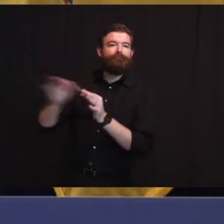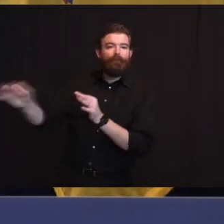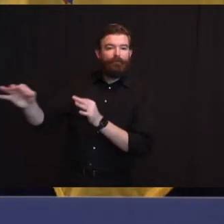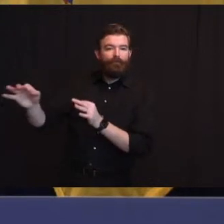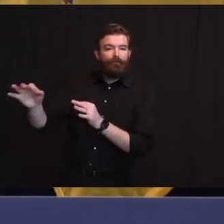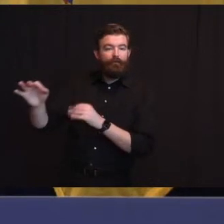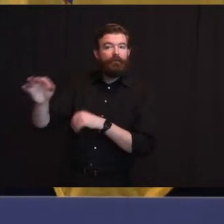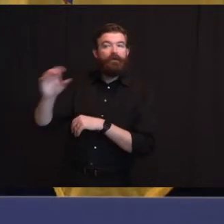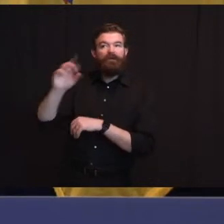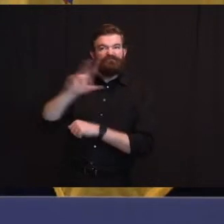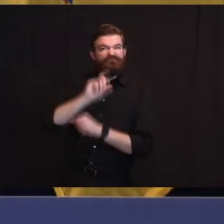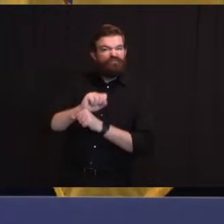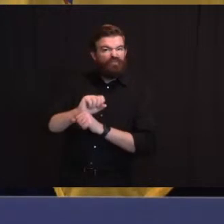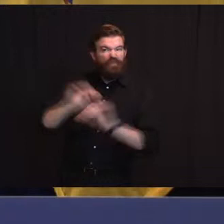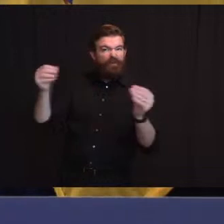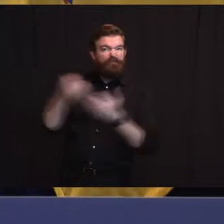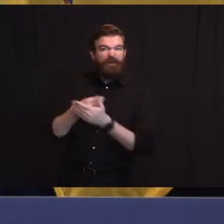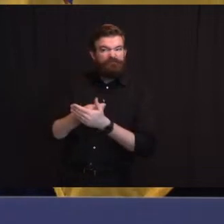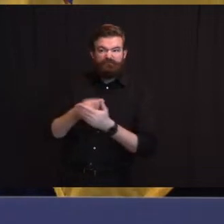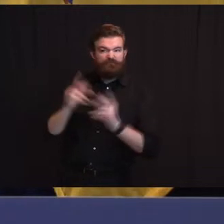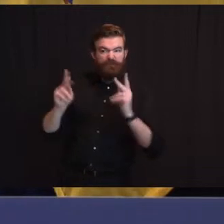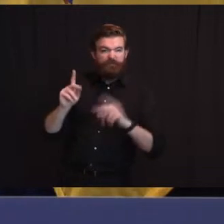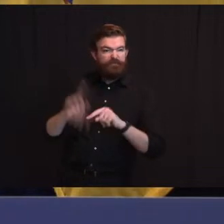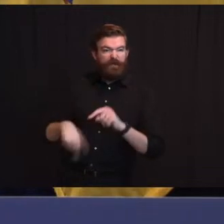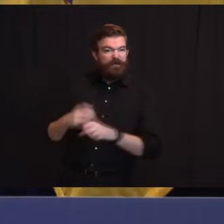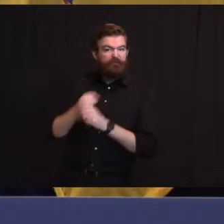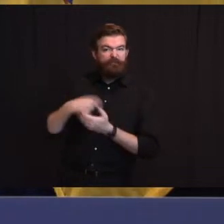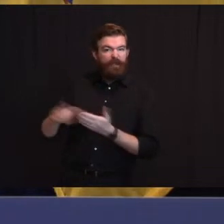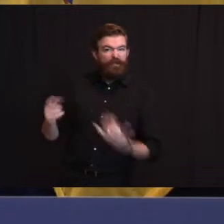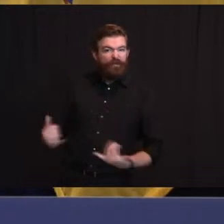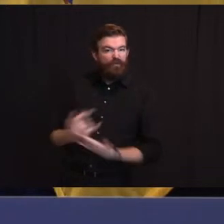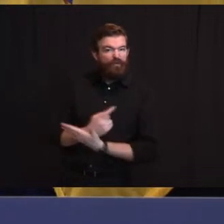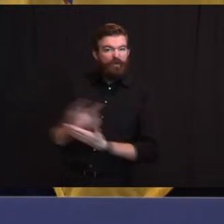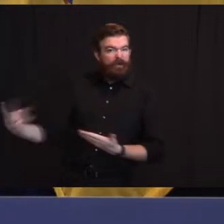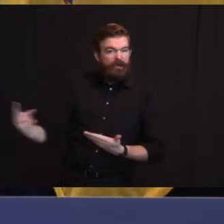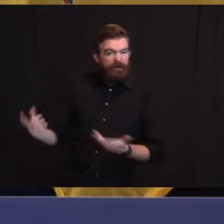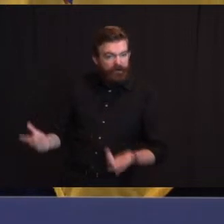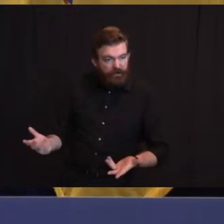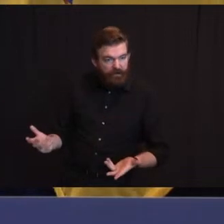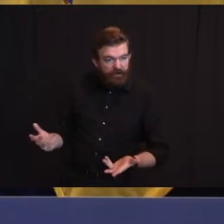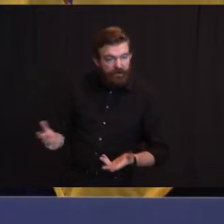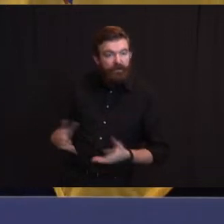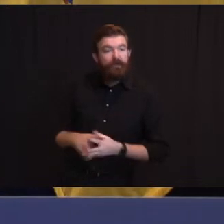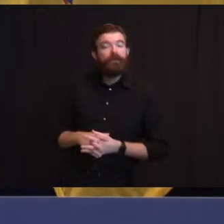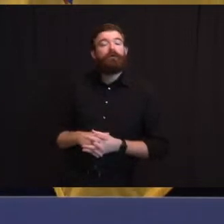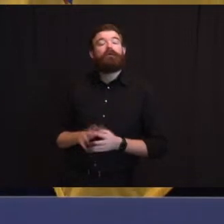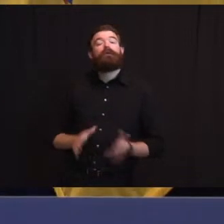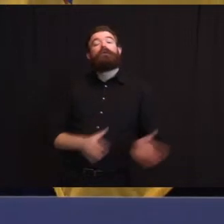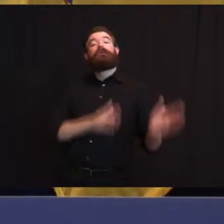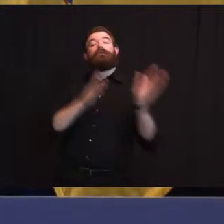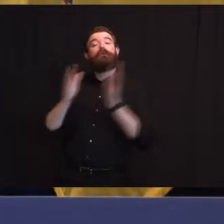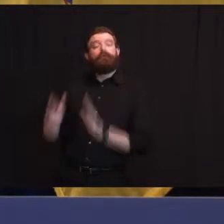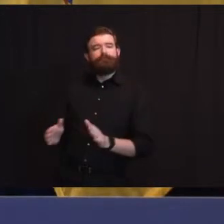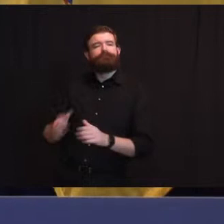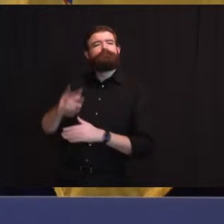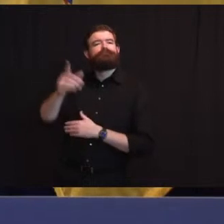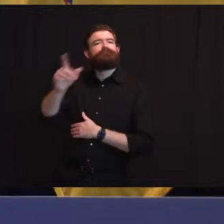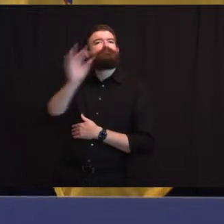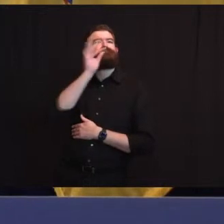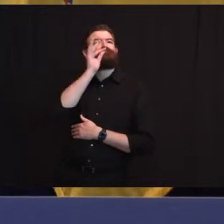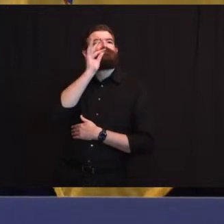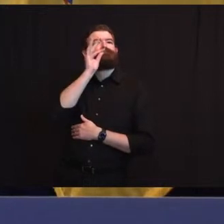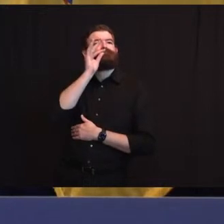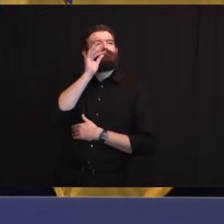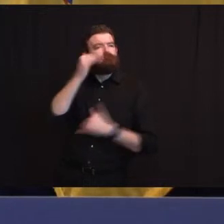the federal relief package has passed? On marijuana, Politico just reported today that there's a technical dispute over decriminalization